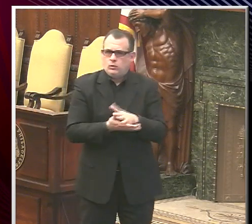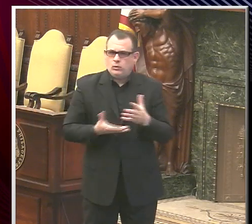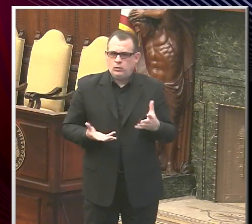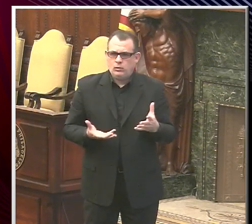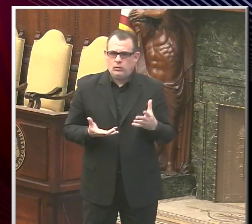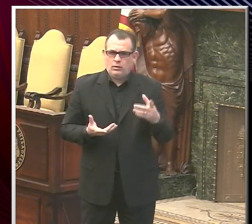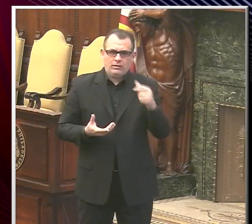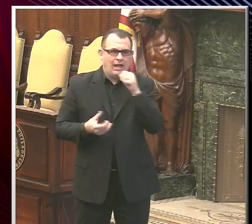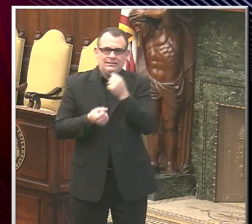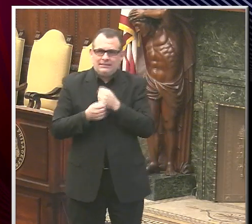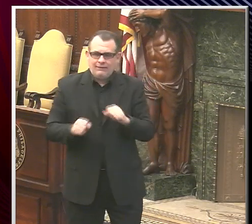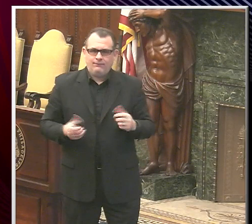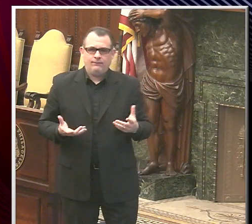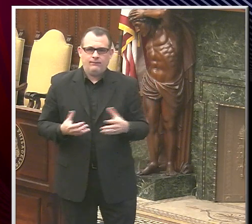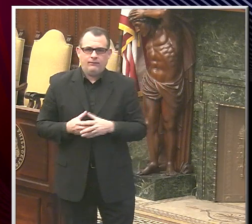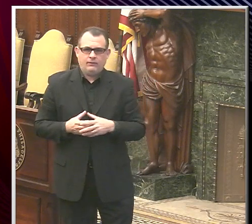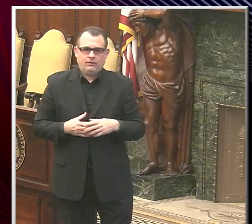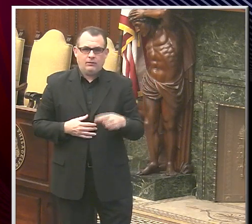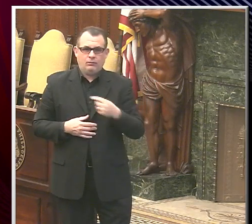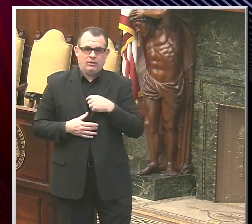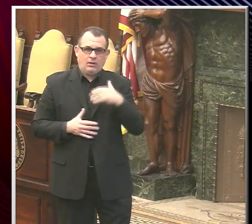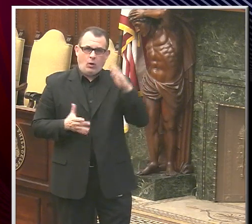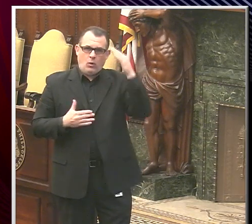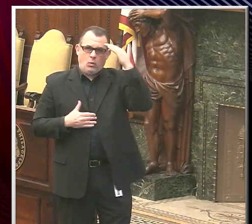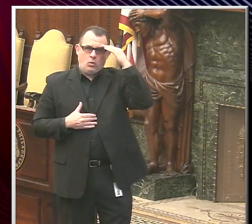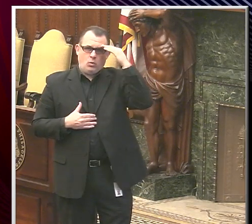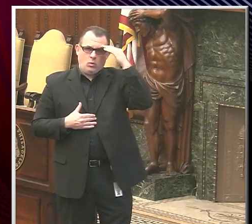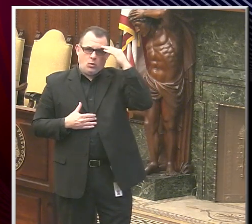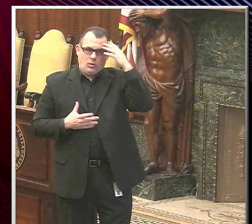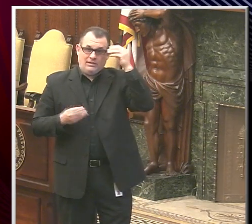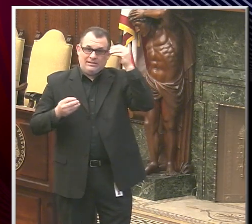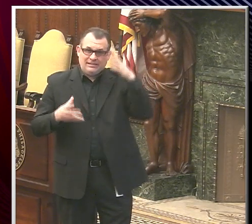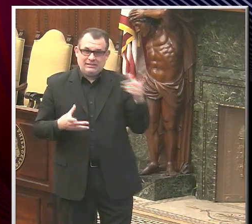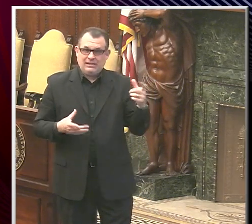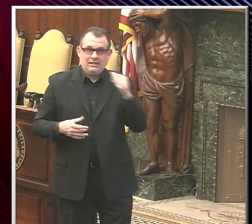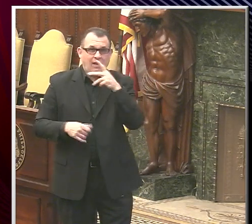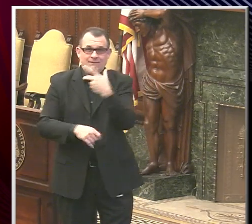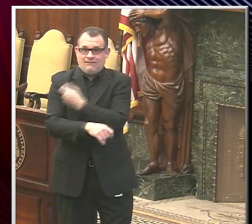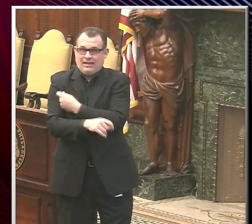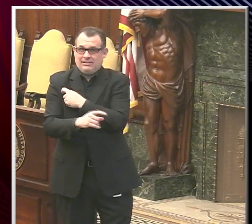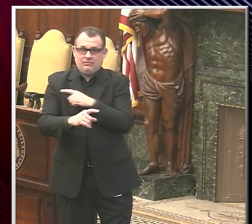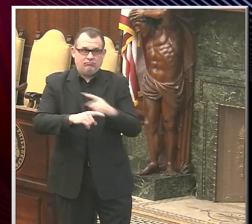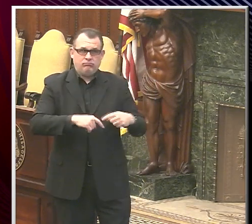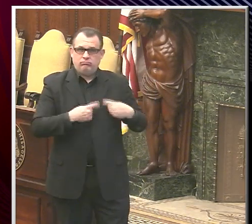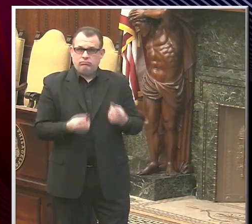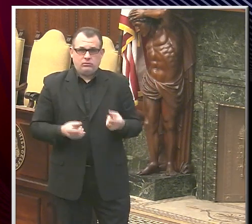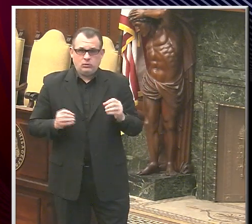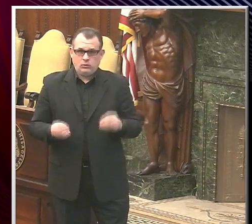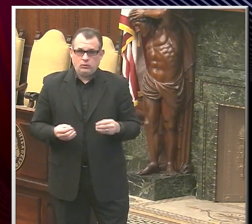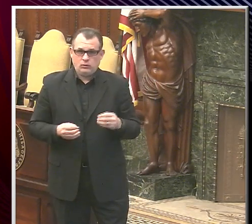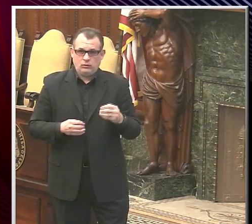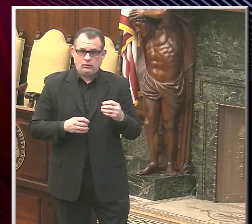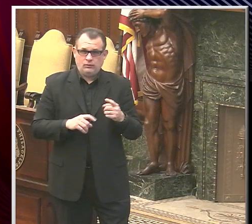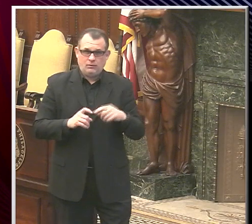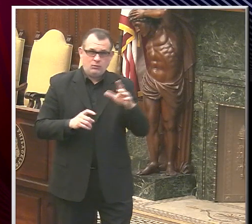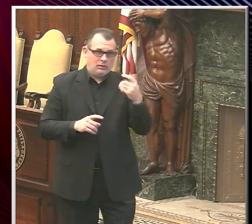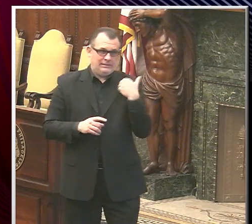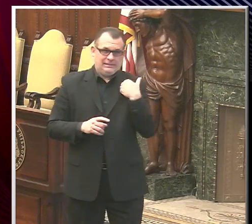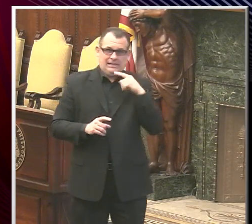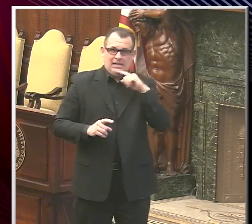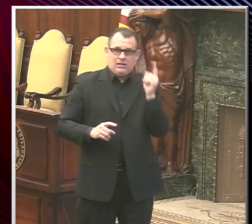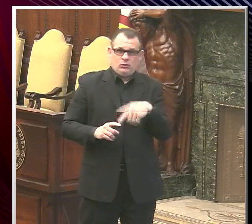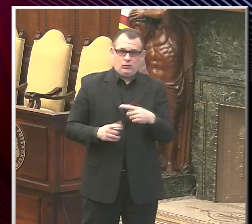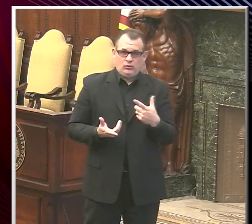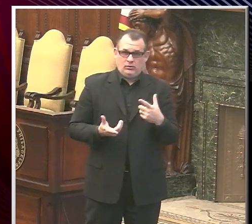safe. We obviously know that most teachers have not been vaccinated. Seems to me from your early answer, you believe